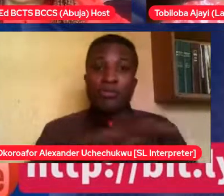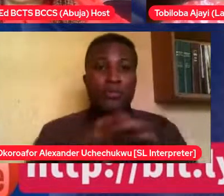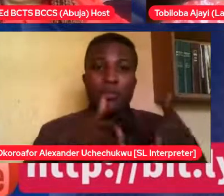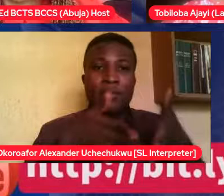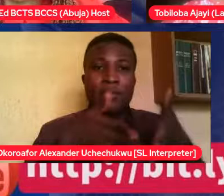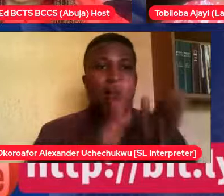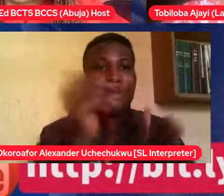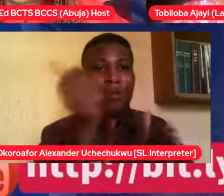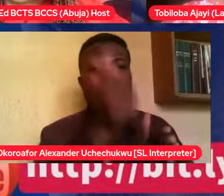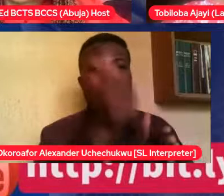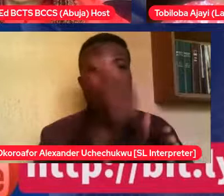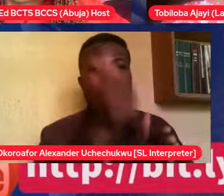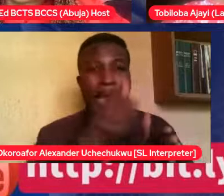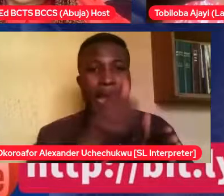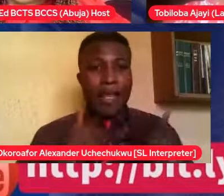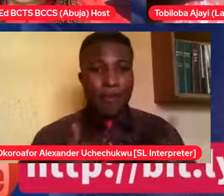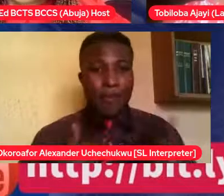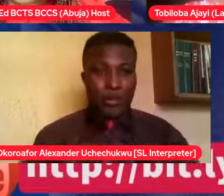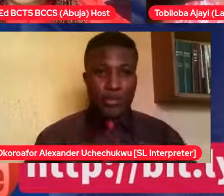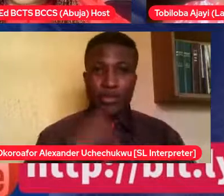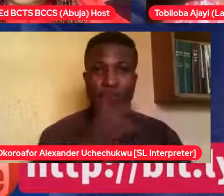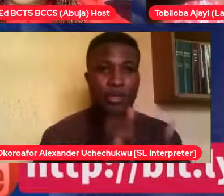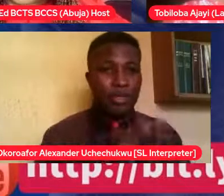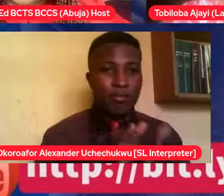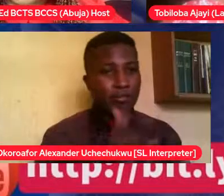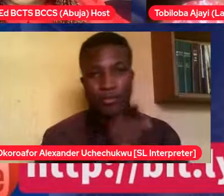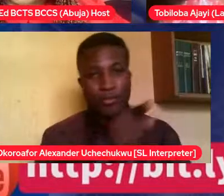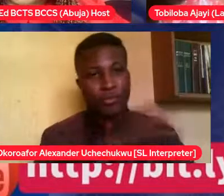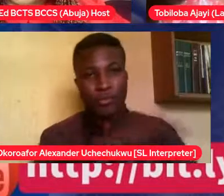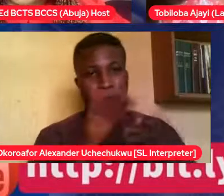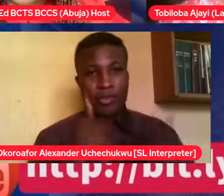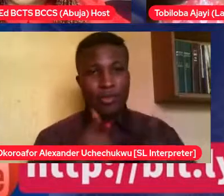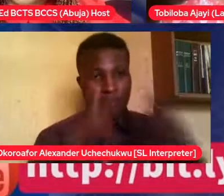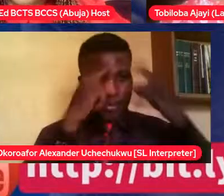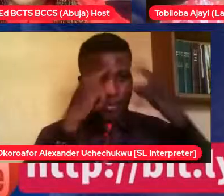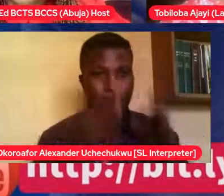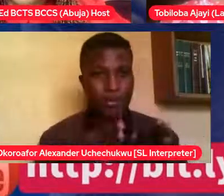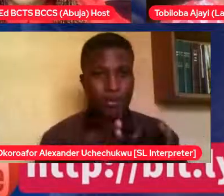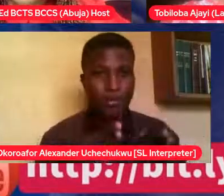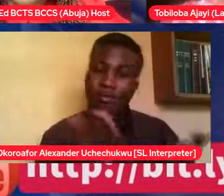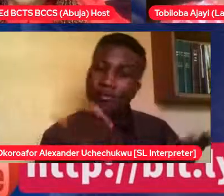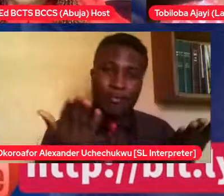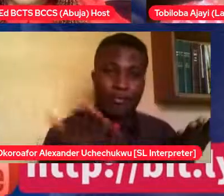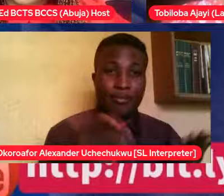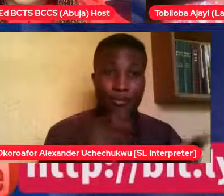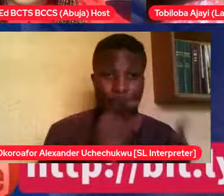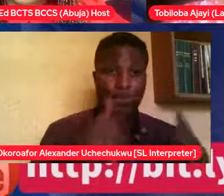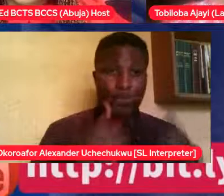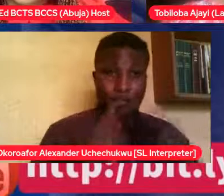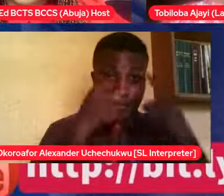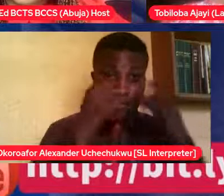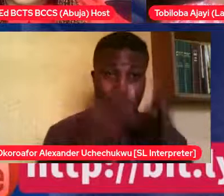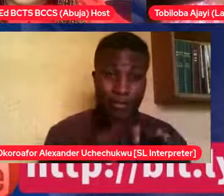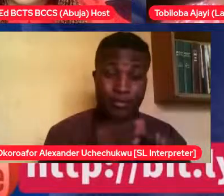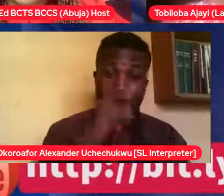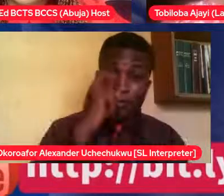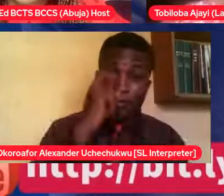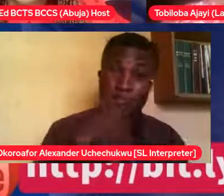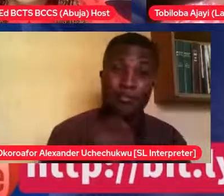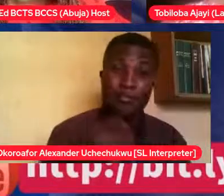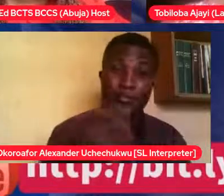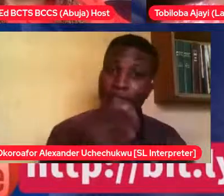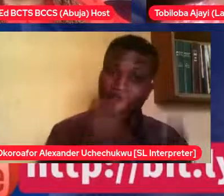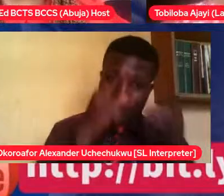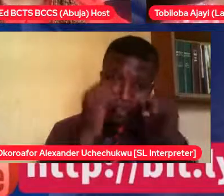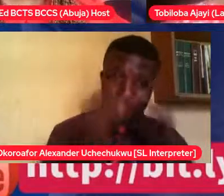if you believe that, nobody's going to treat you less than that. And so, for me, that, I carried that into every relationship